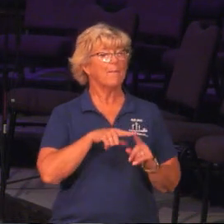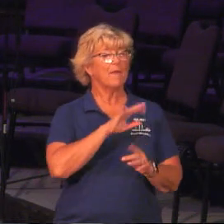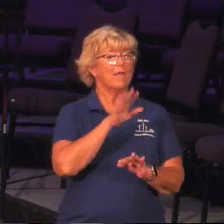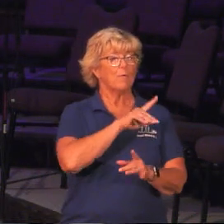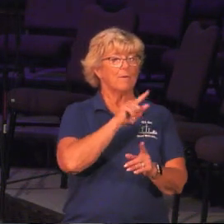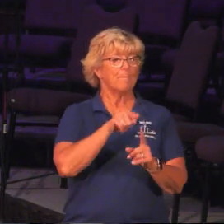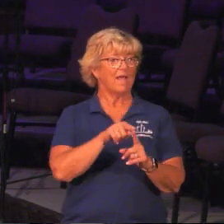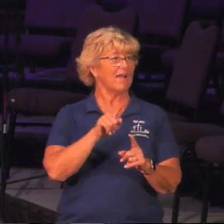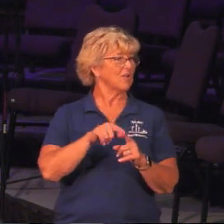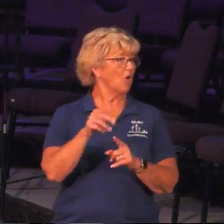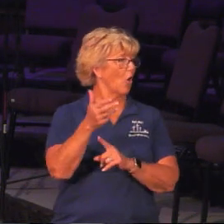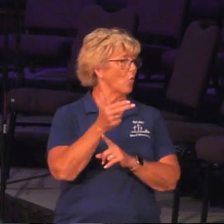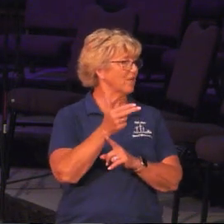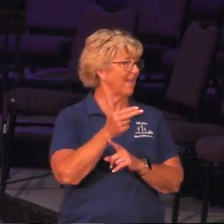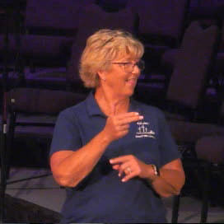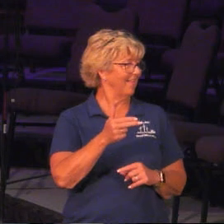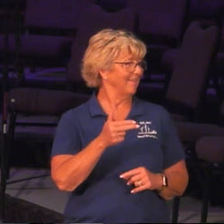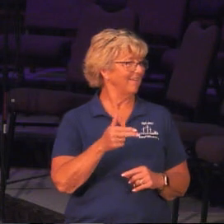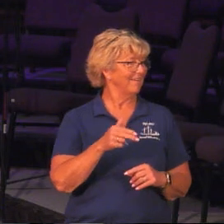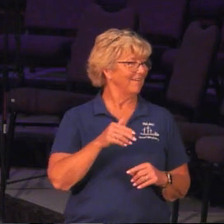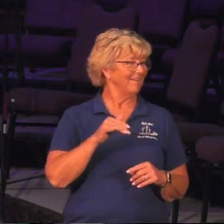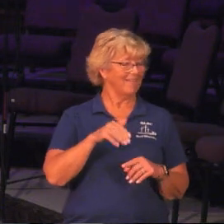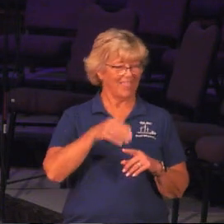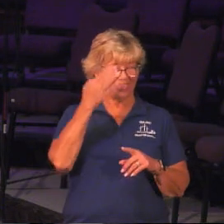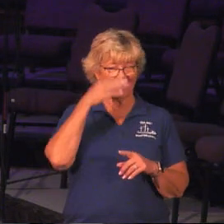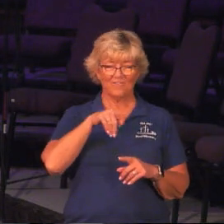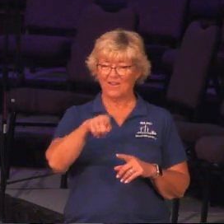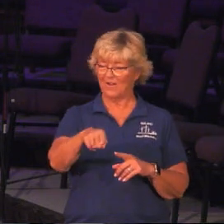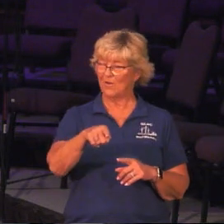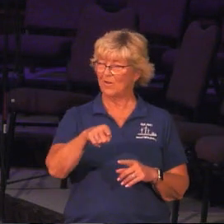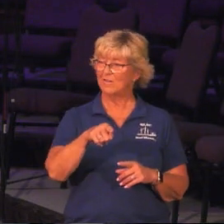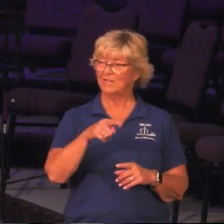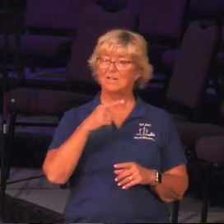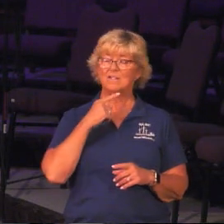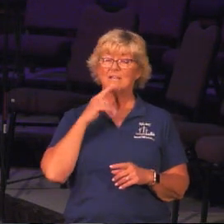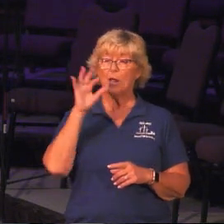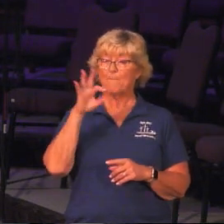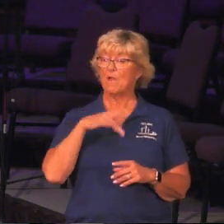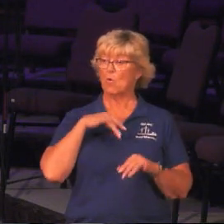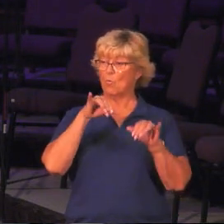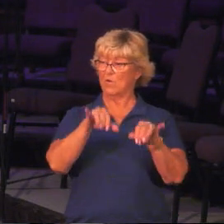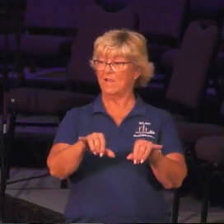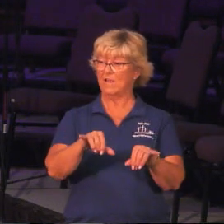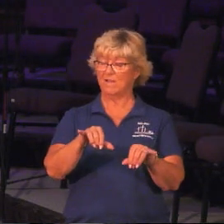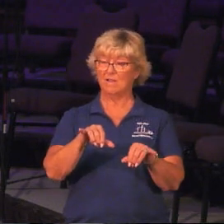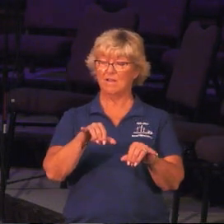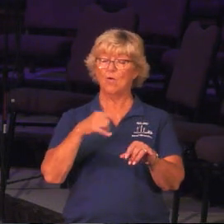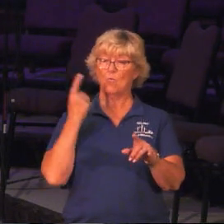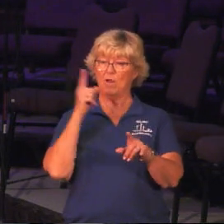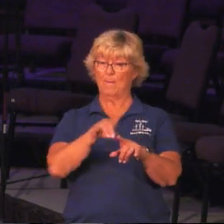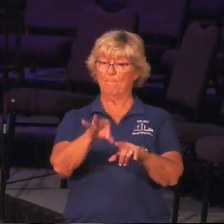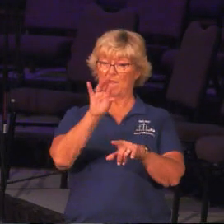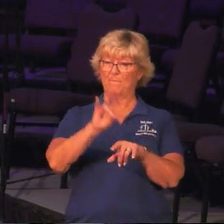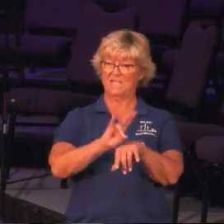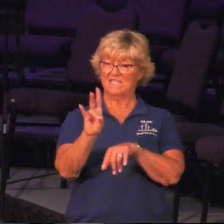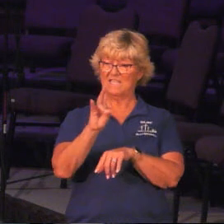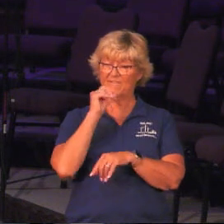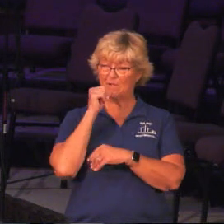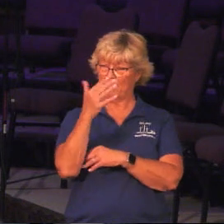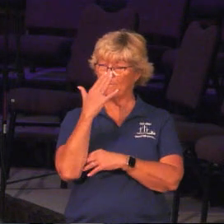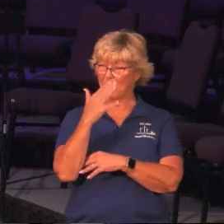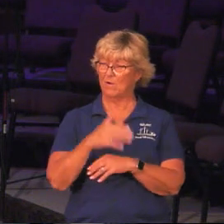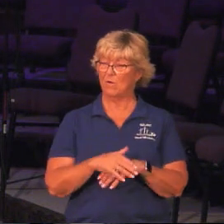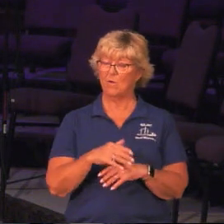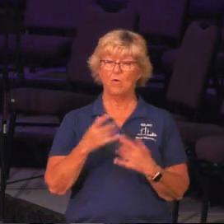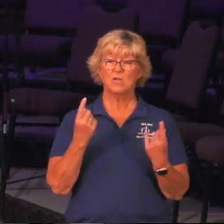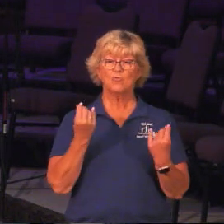the hotel. They drop us off at the front of the hotel, and they said, okay, Pastor, we're going to be here at 7 a.m. tomorrow to pick you up. And what you